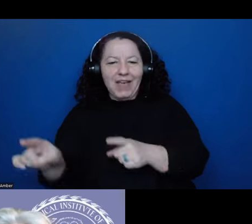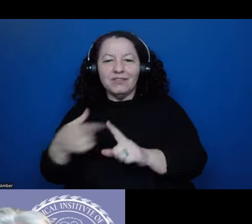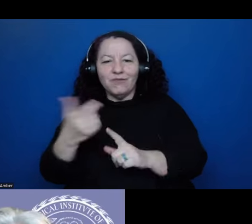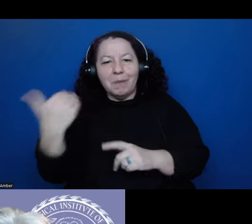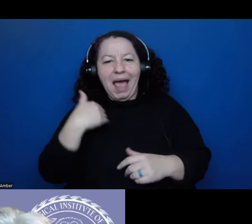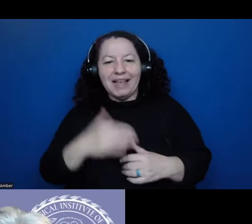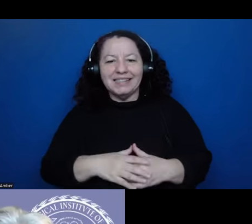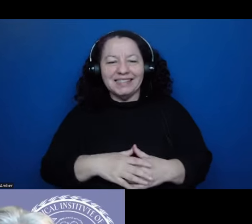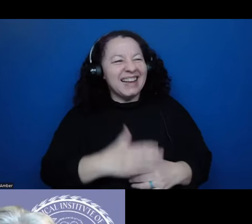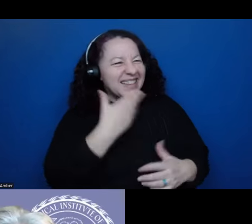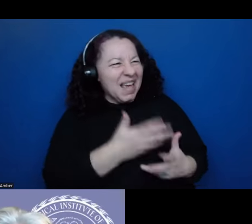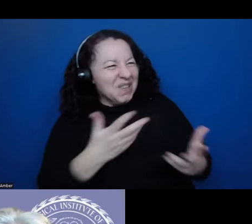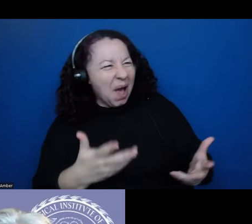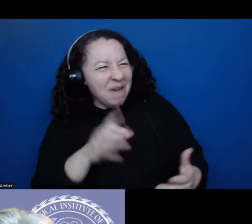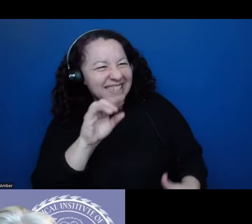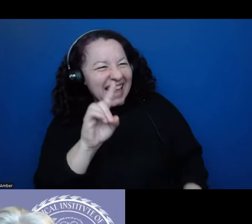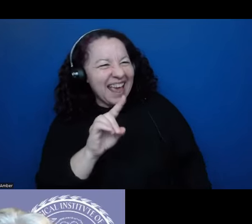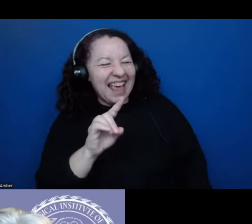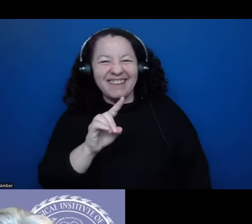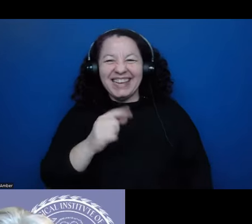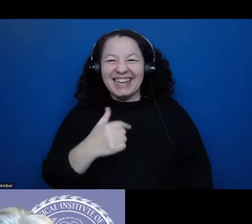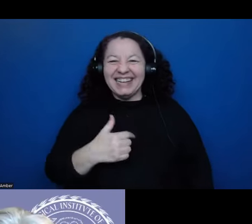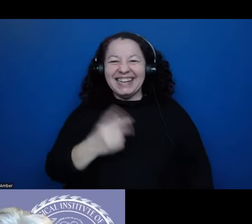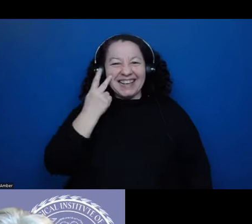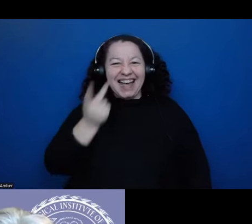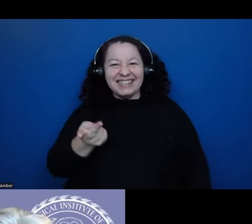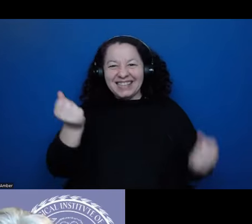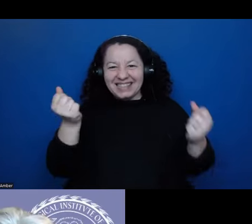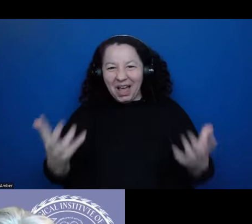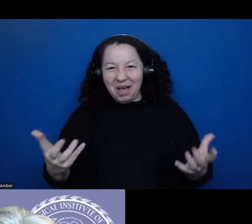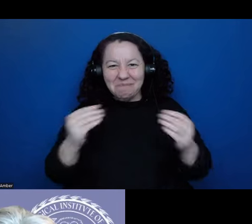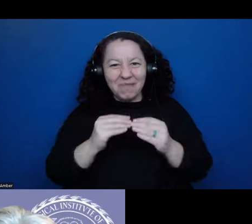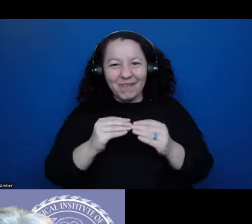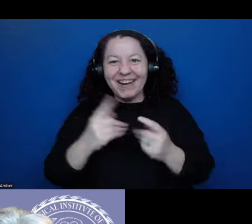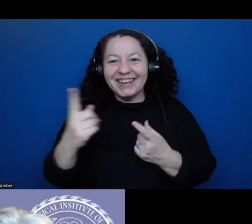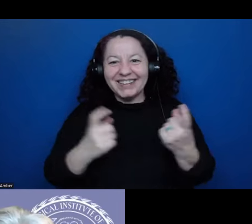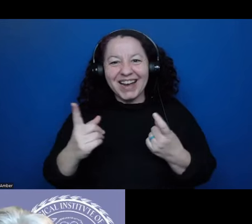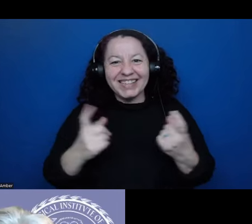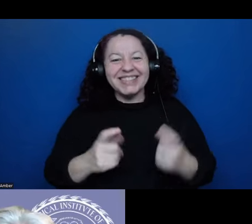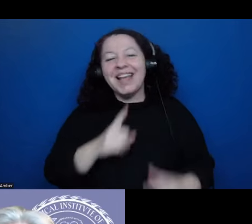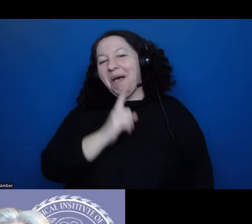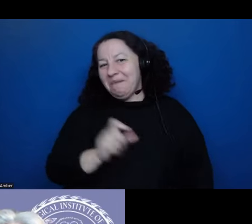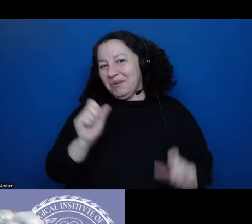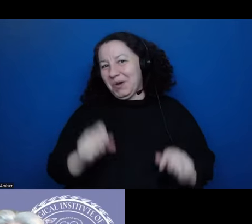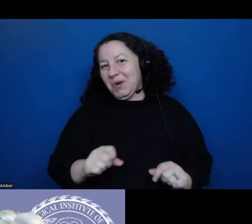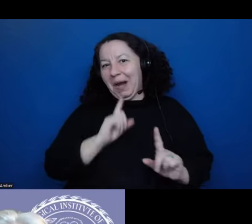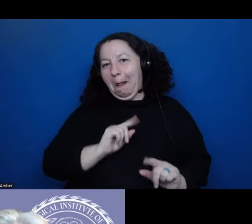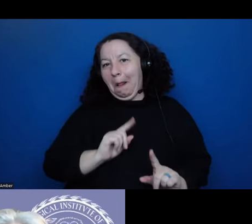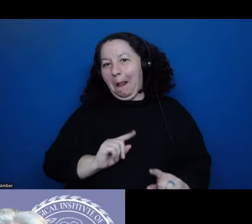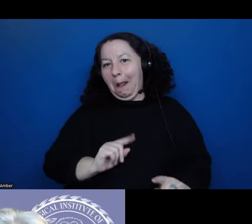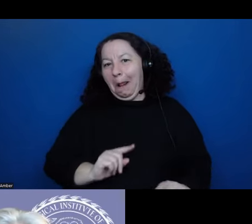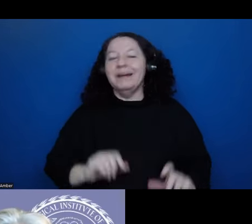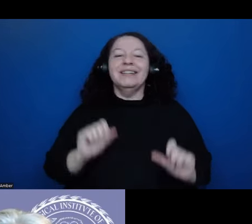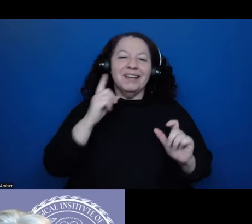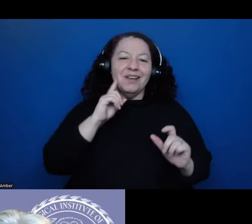Thank you so much, David. Uh, I see there are so many more questions and I'm sure you could keep answering them for